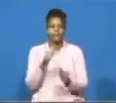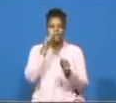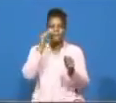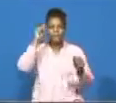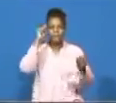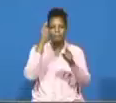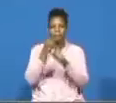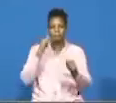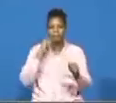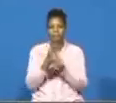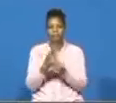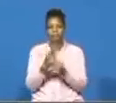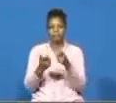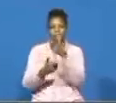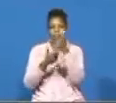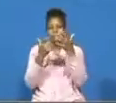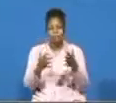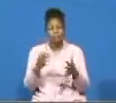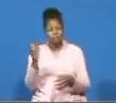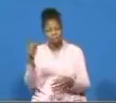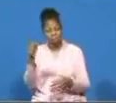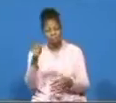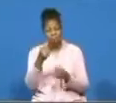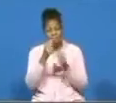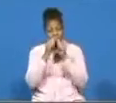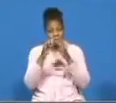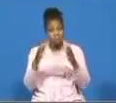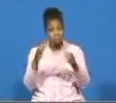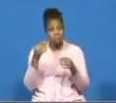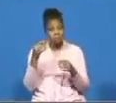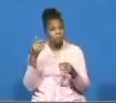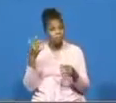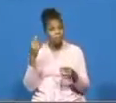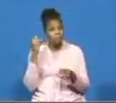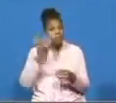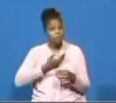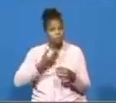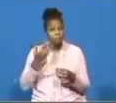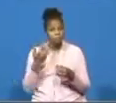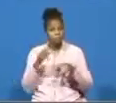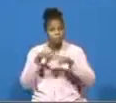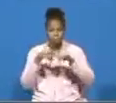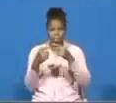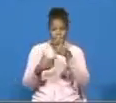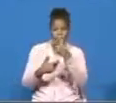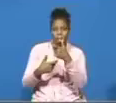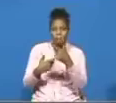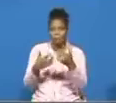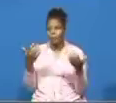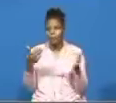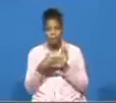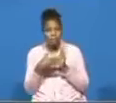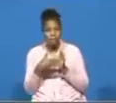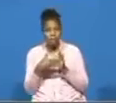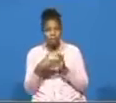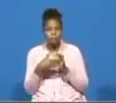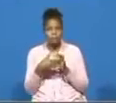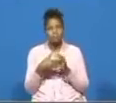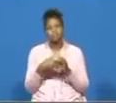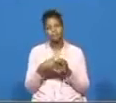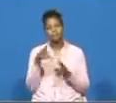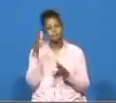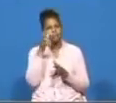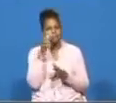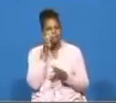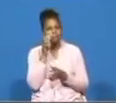indeed it is a blessing yes for us to be here again to listen to the word